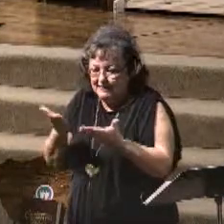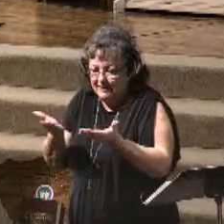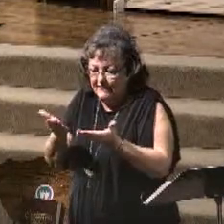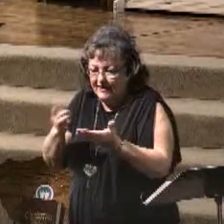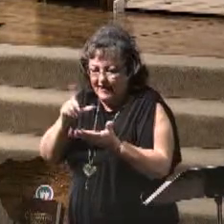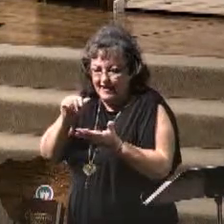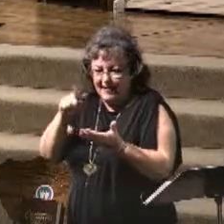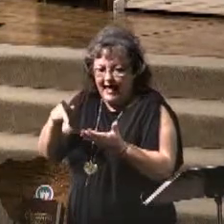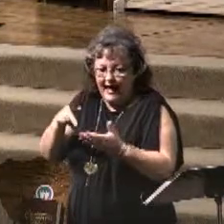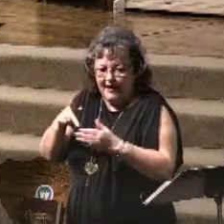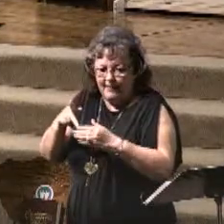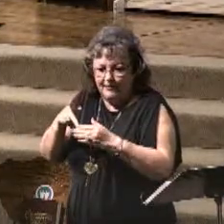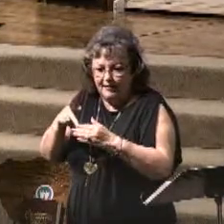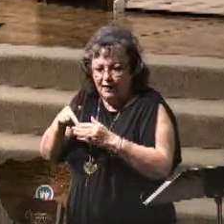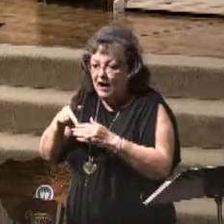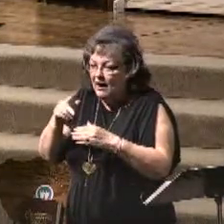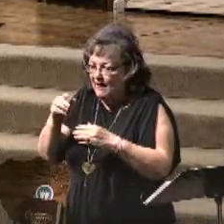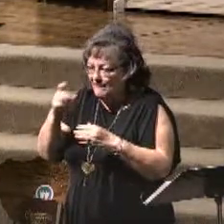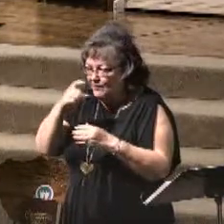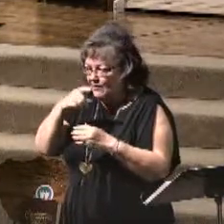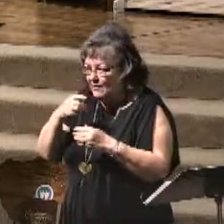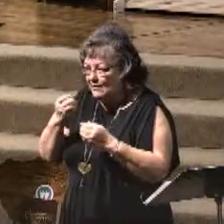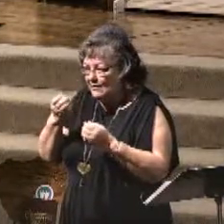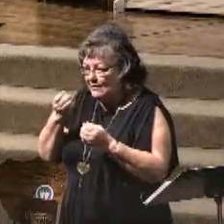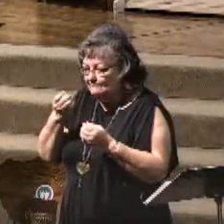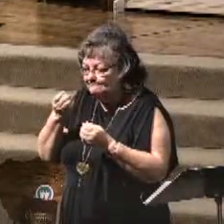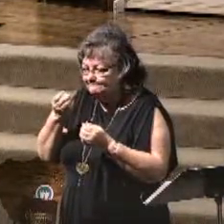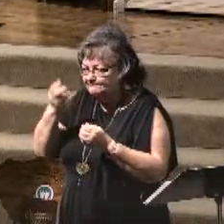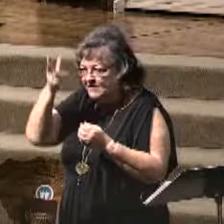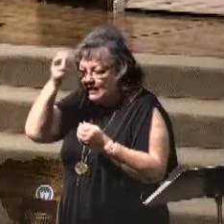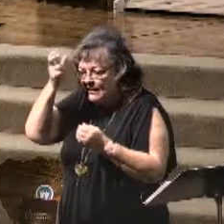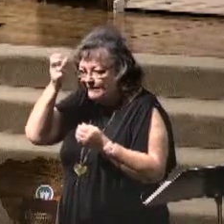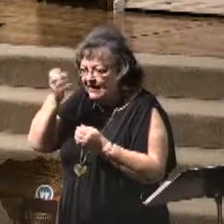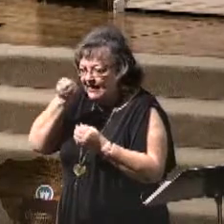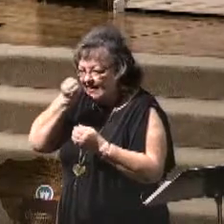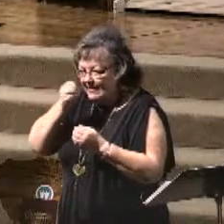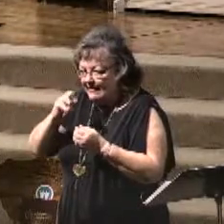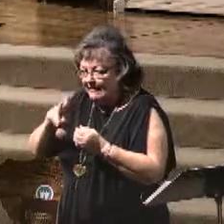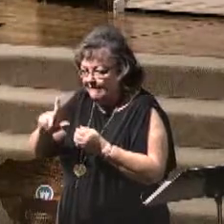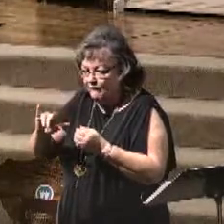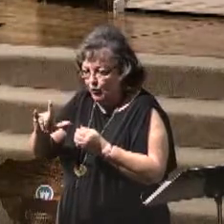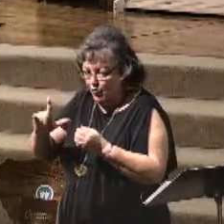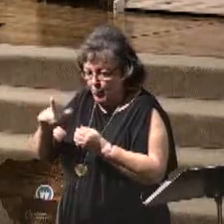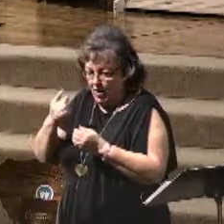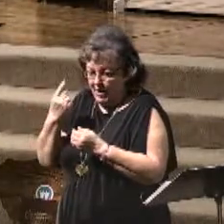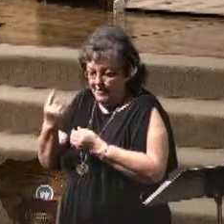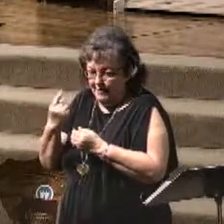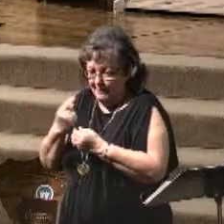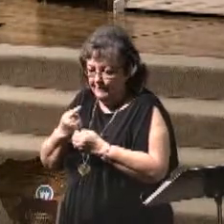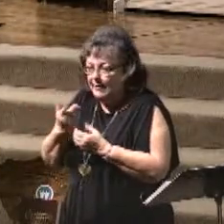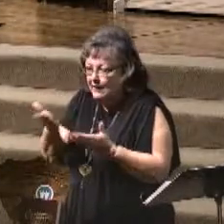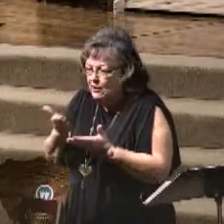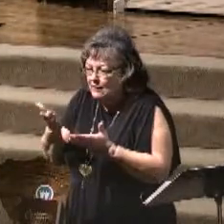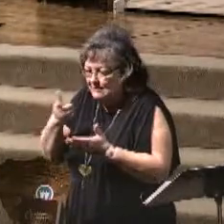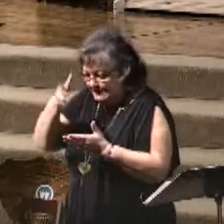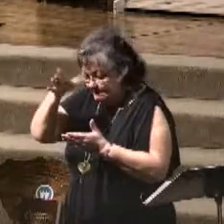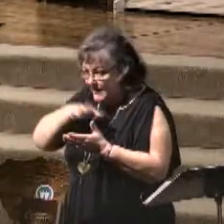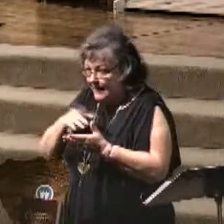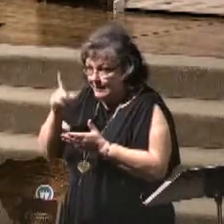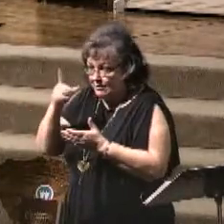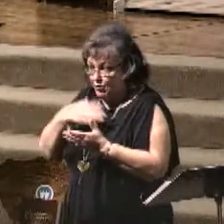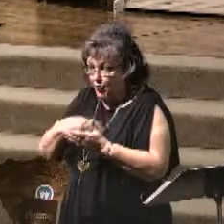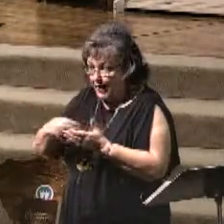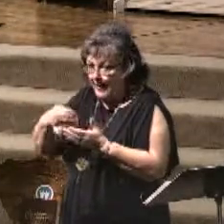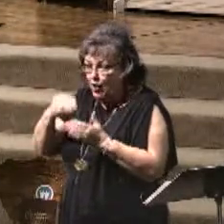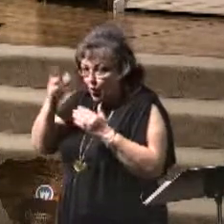And he is able to bring the leaders and the people, and here's this man on this white horse coming in as a